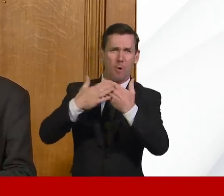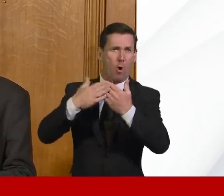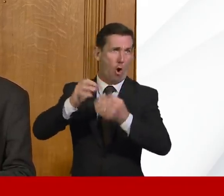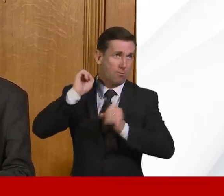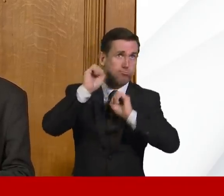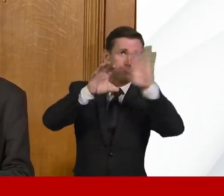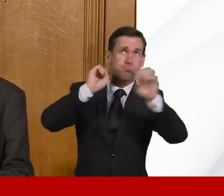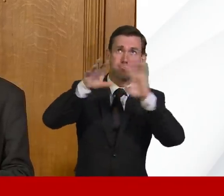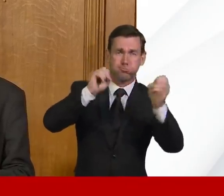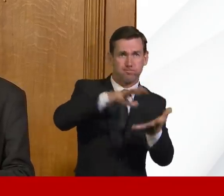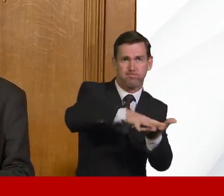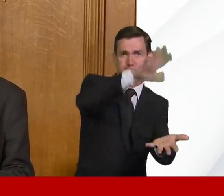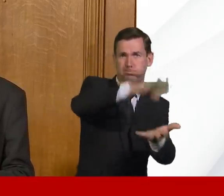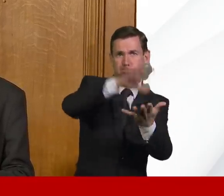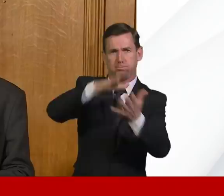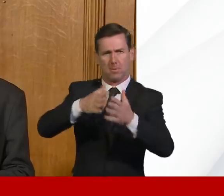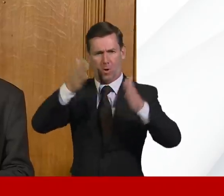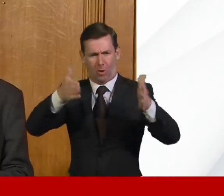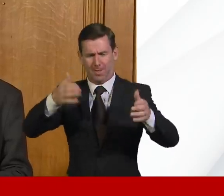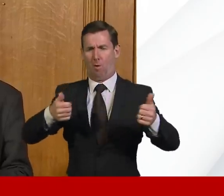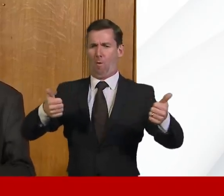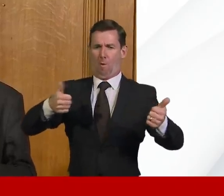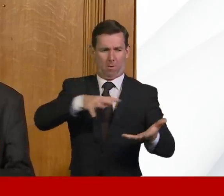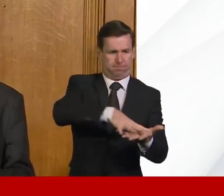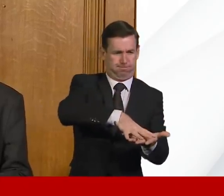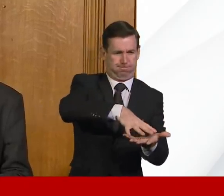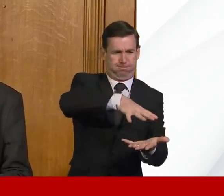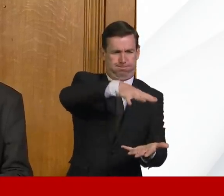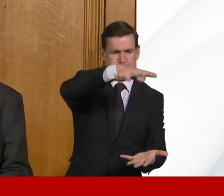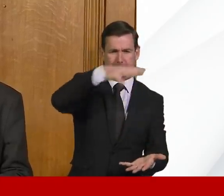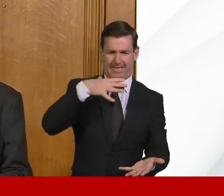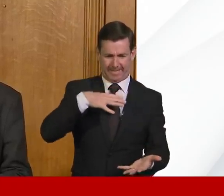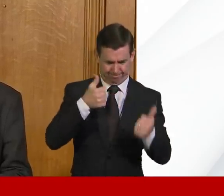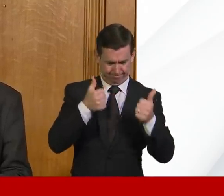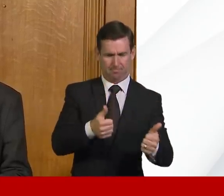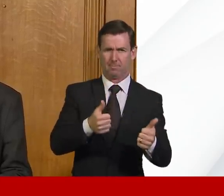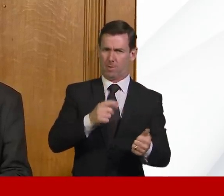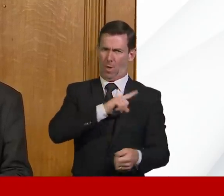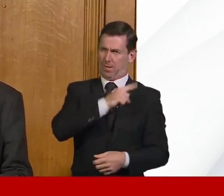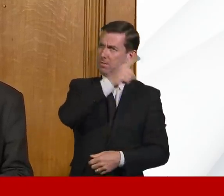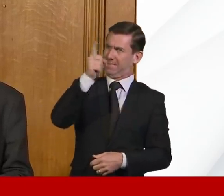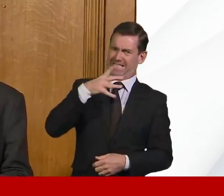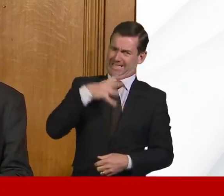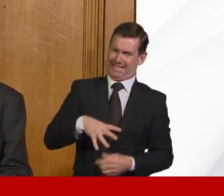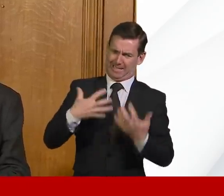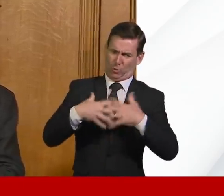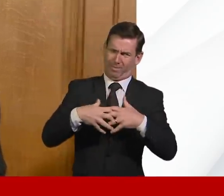gets the equipment that they need. That is an absolute priority for us.